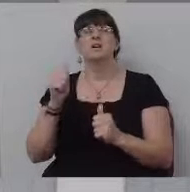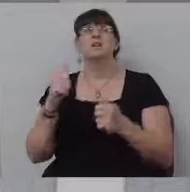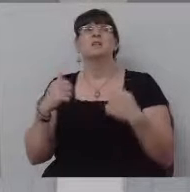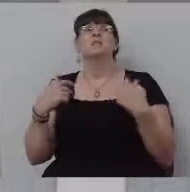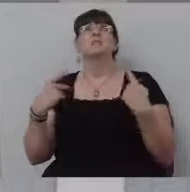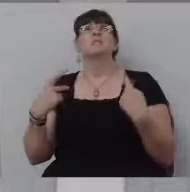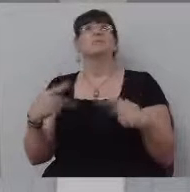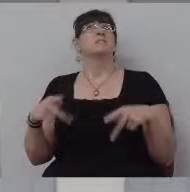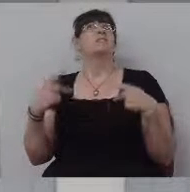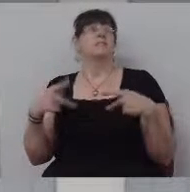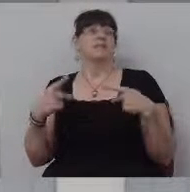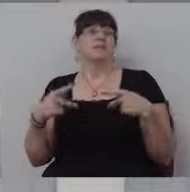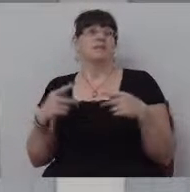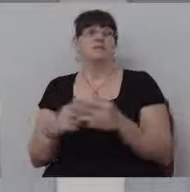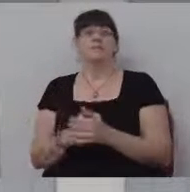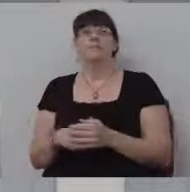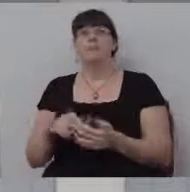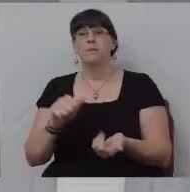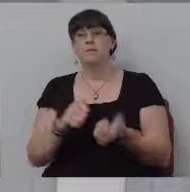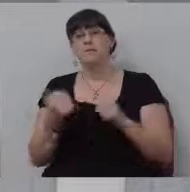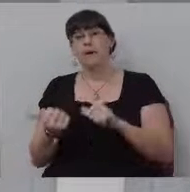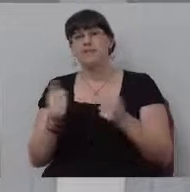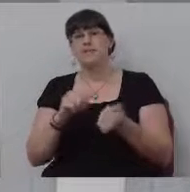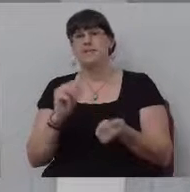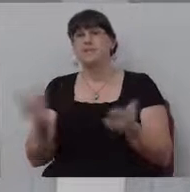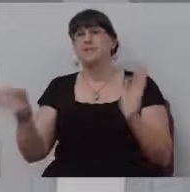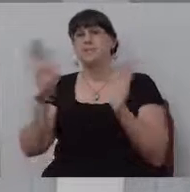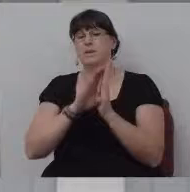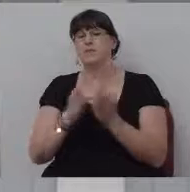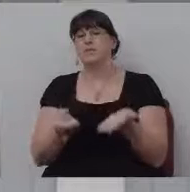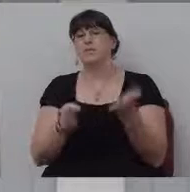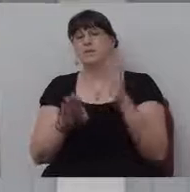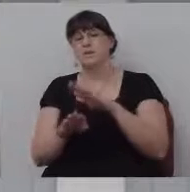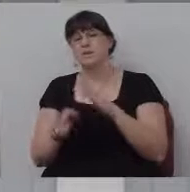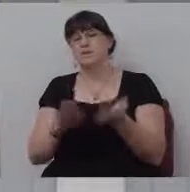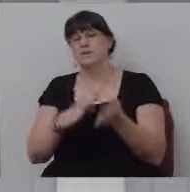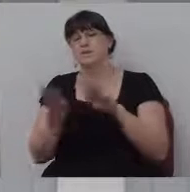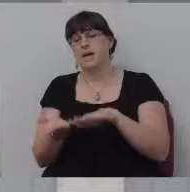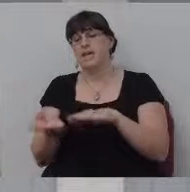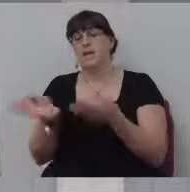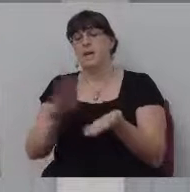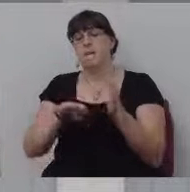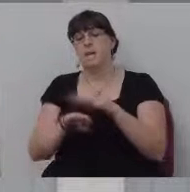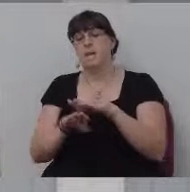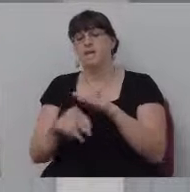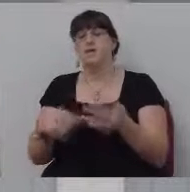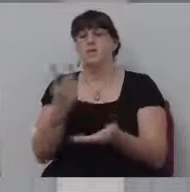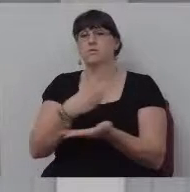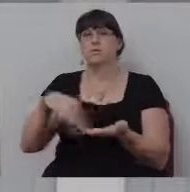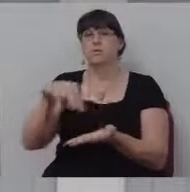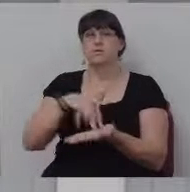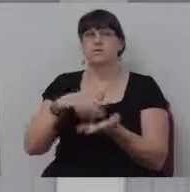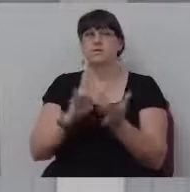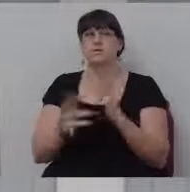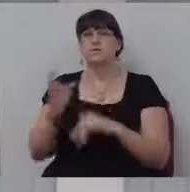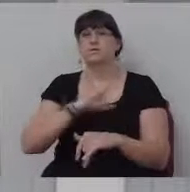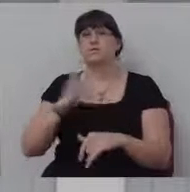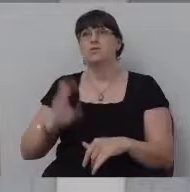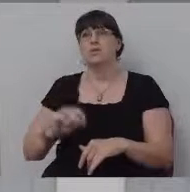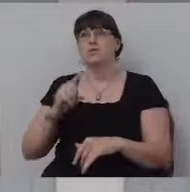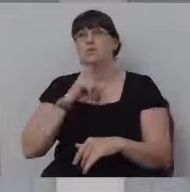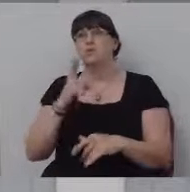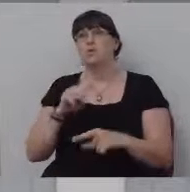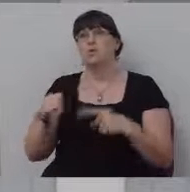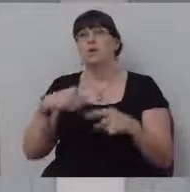I always tell people this baptism, you know, is a picture of the death, the burial and the resurrection of Jesus Christ. So what happens when we baptize, we, we, a person